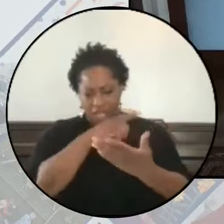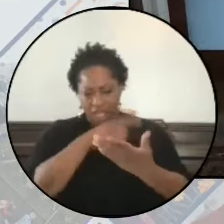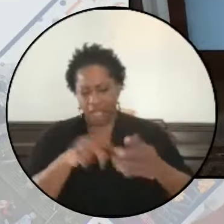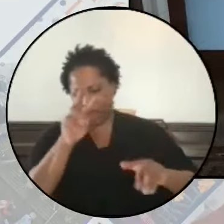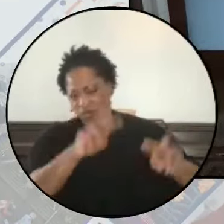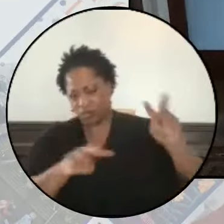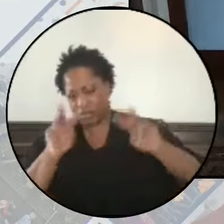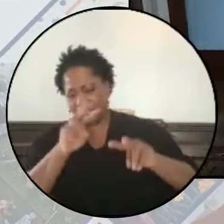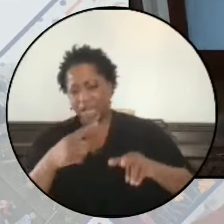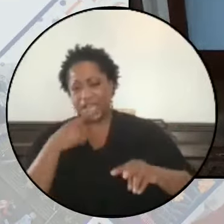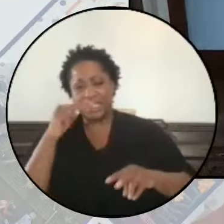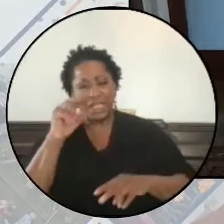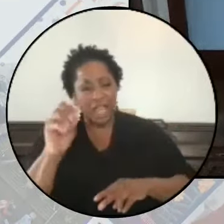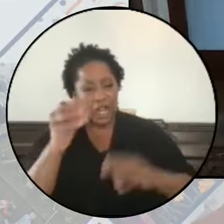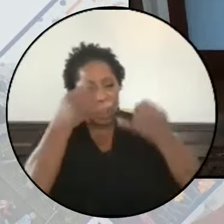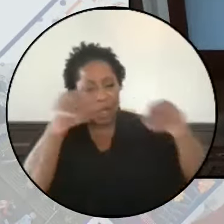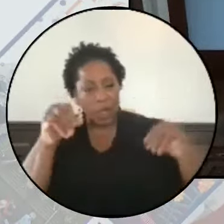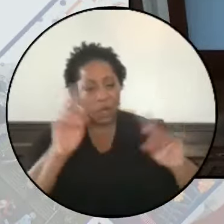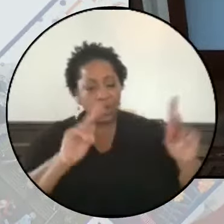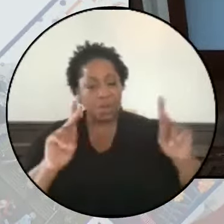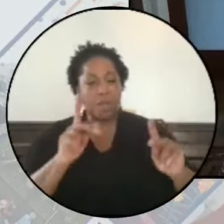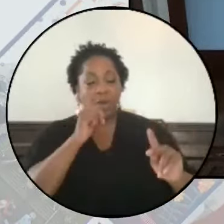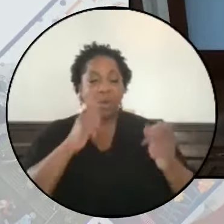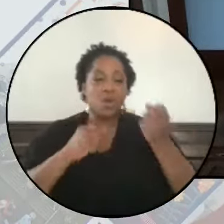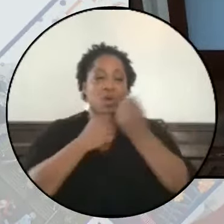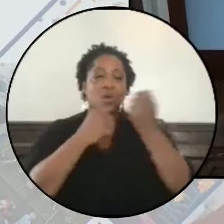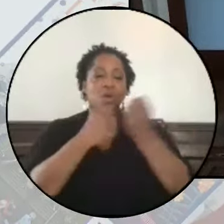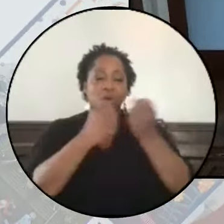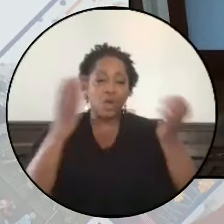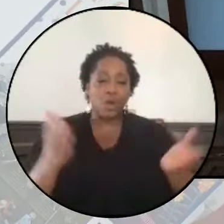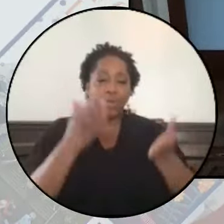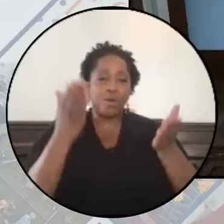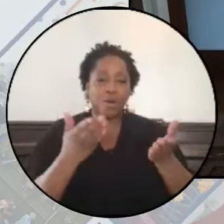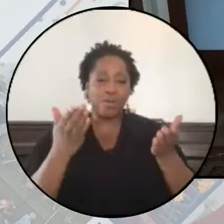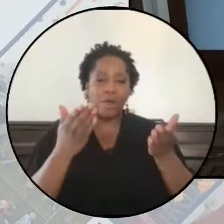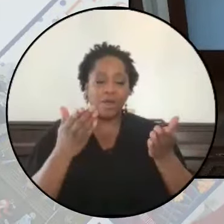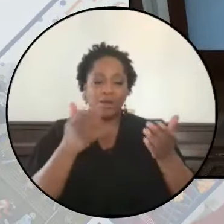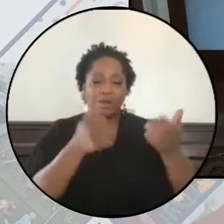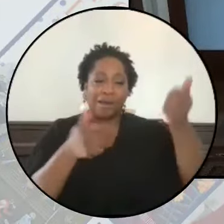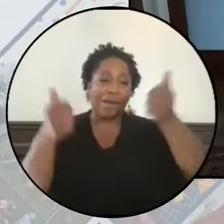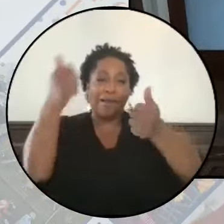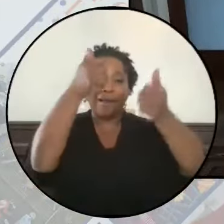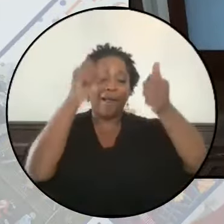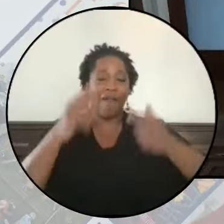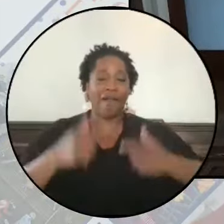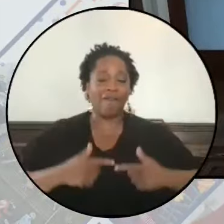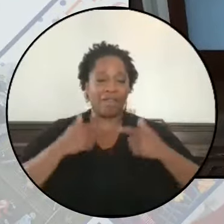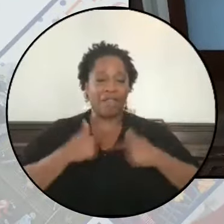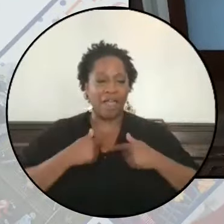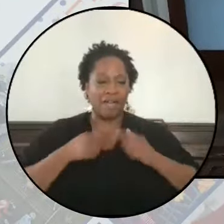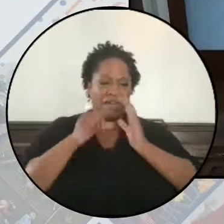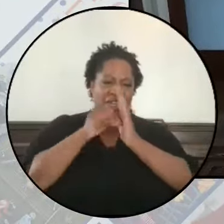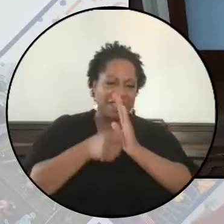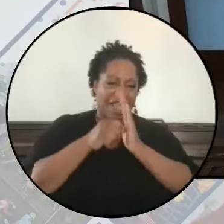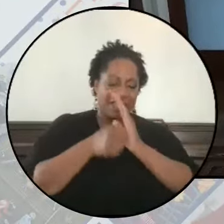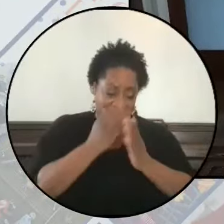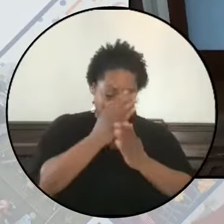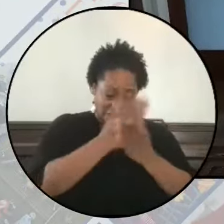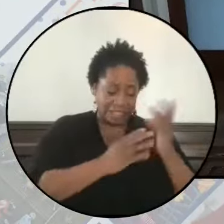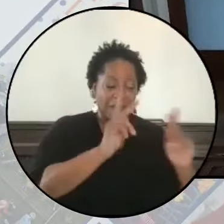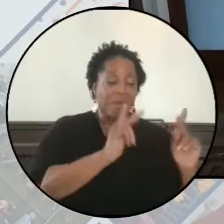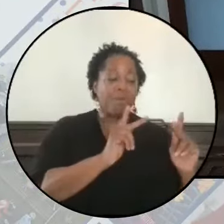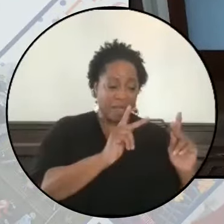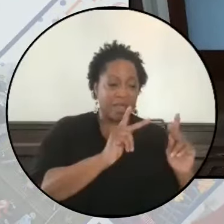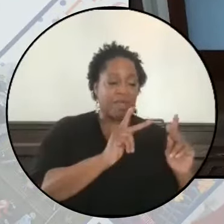and say no to those who promote hierarchies of life, who insist that certain populations